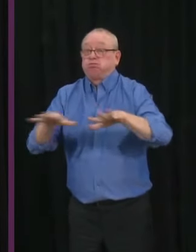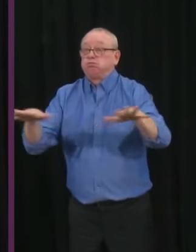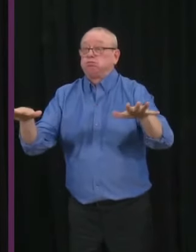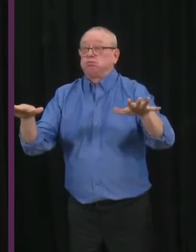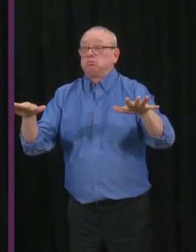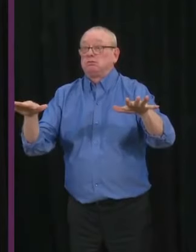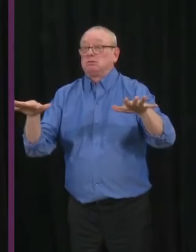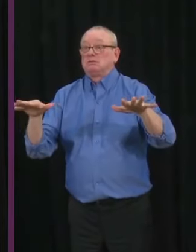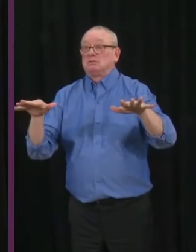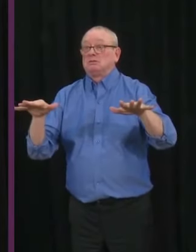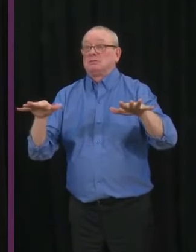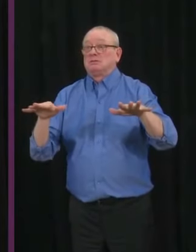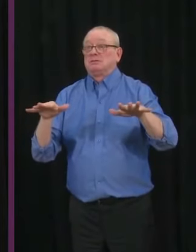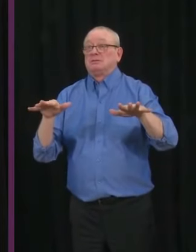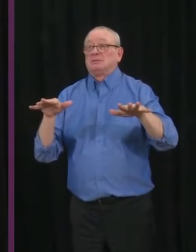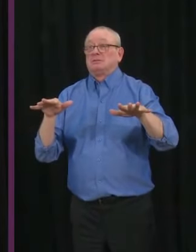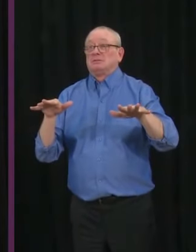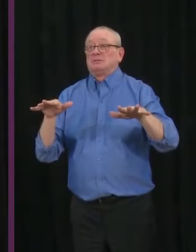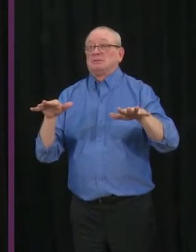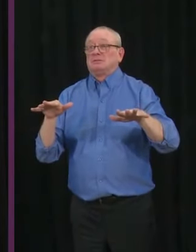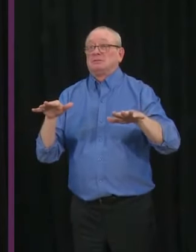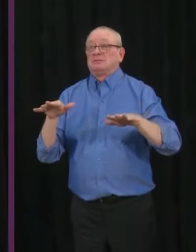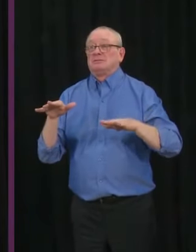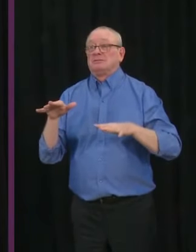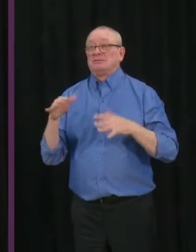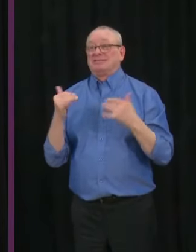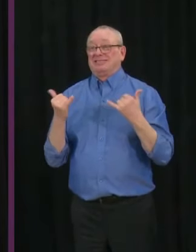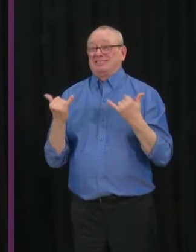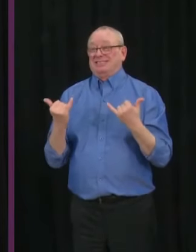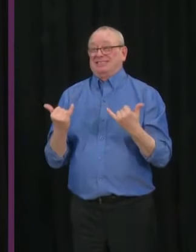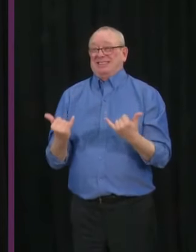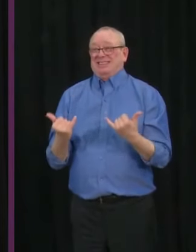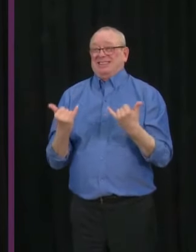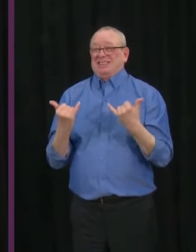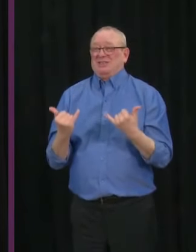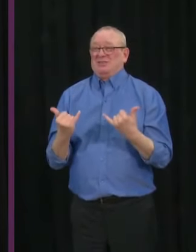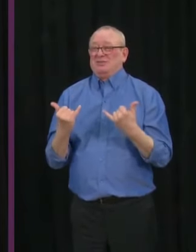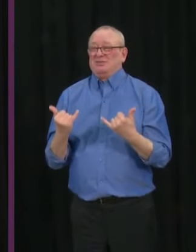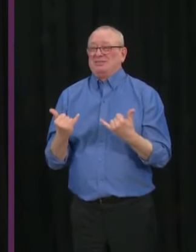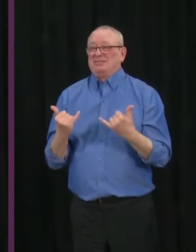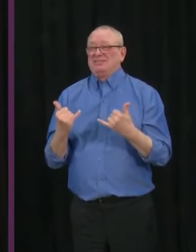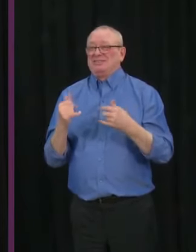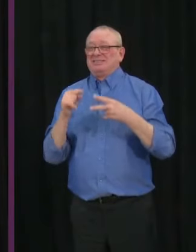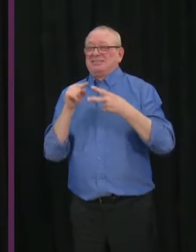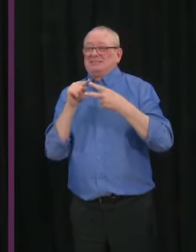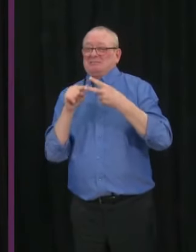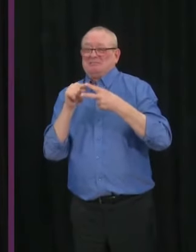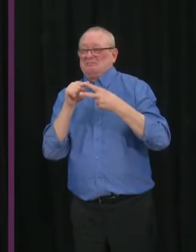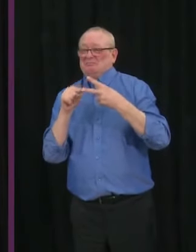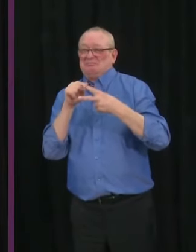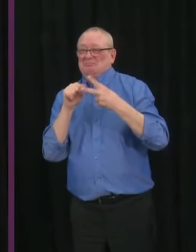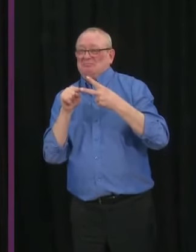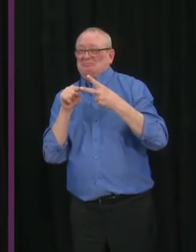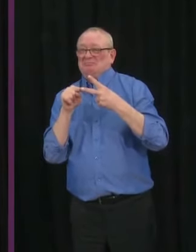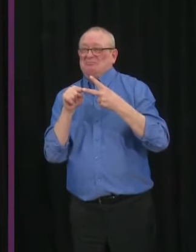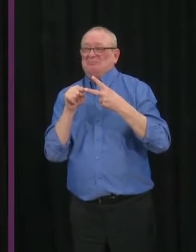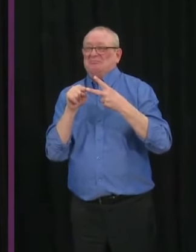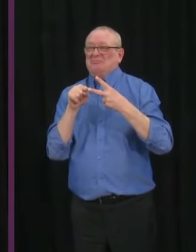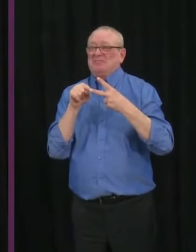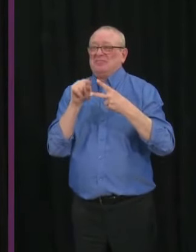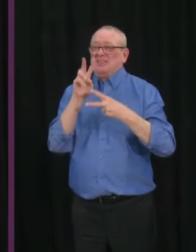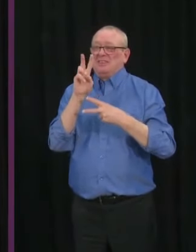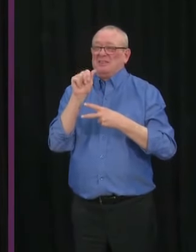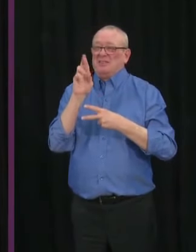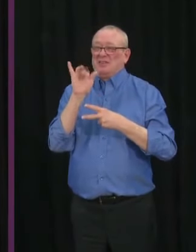cases that we have identified with either of those two variants of concern that have been identified globally,